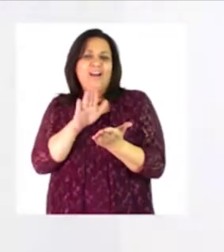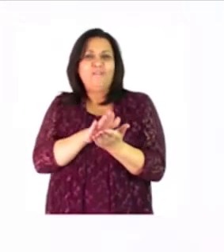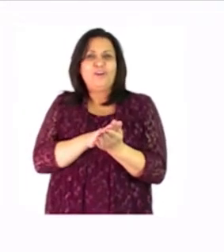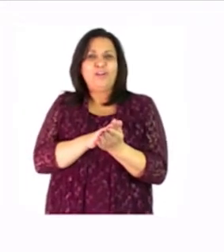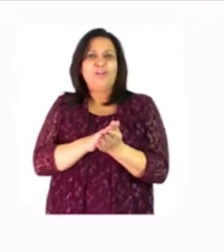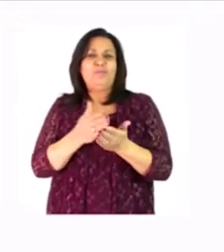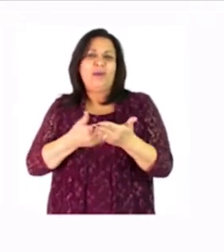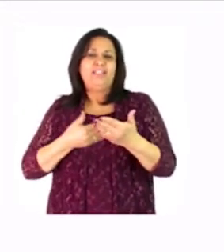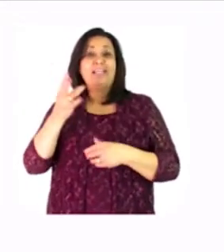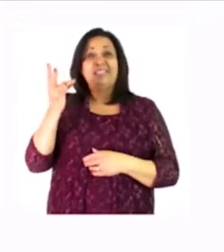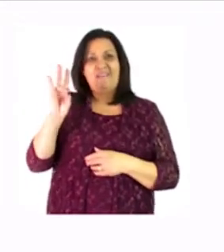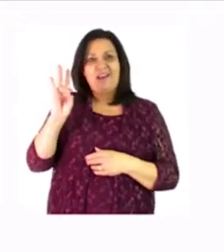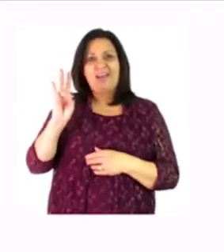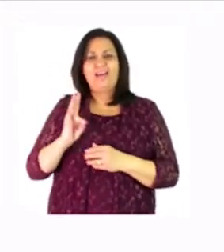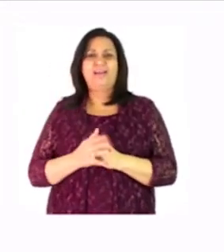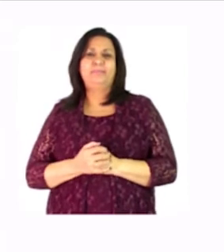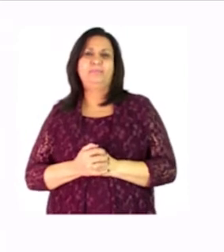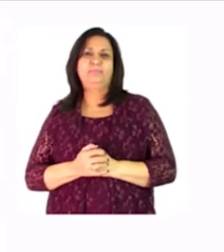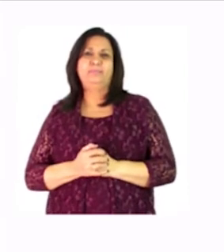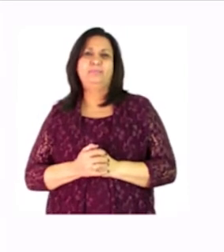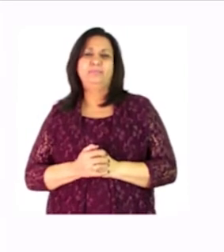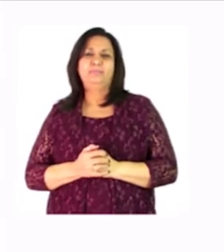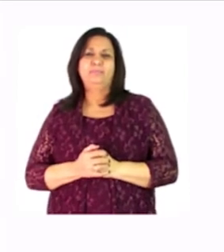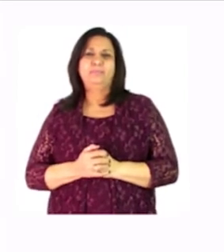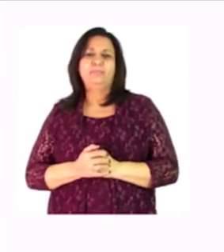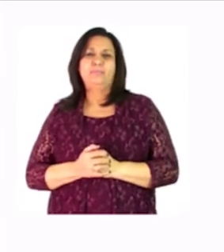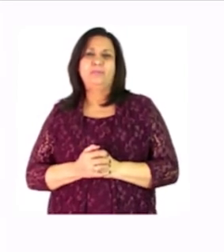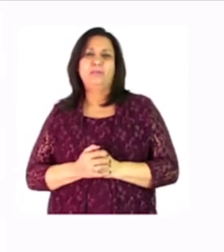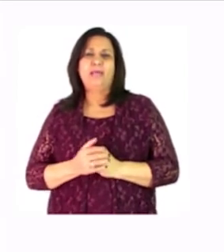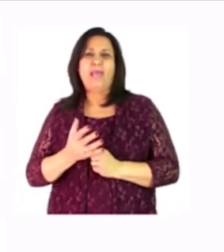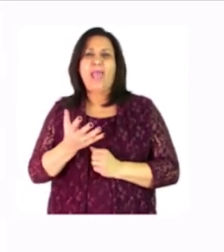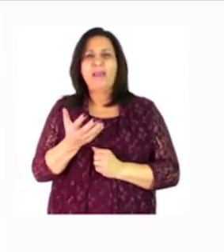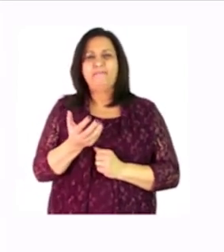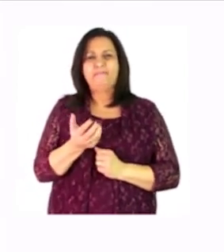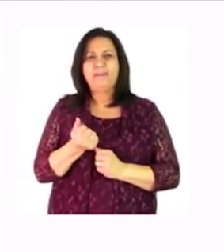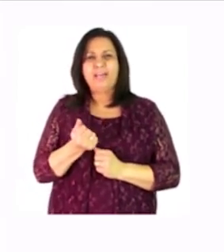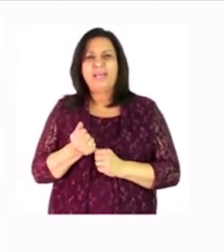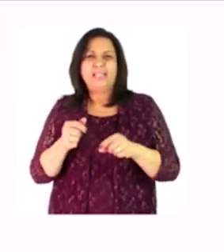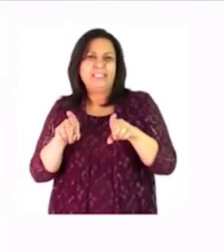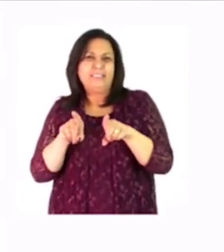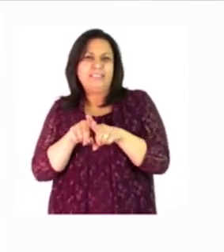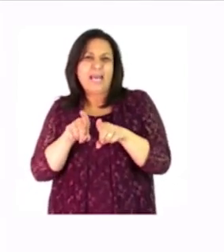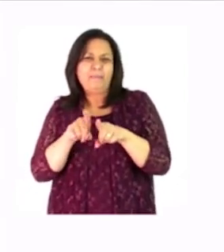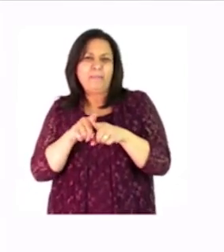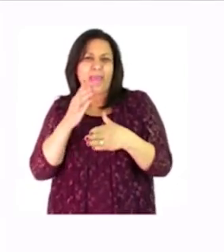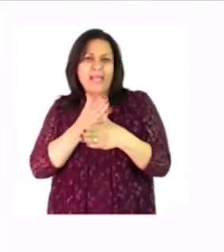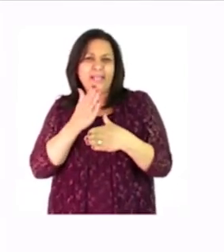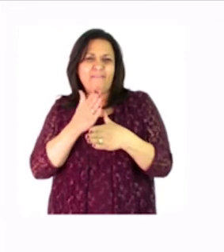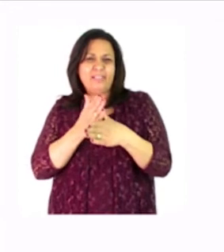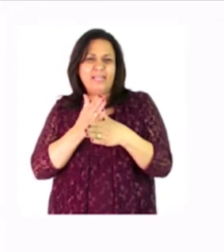page seven has almost the same activities as page